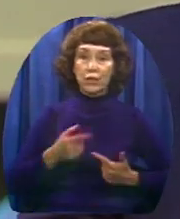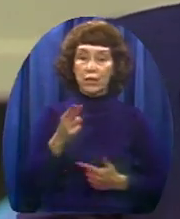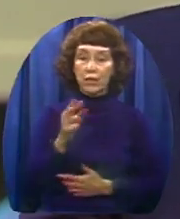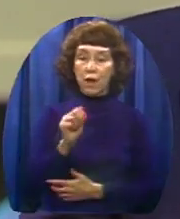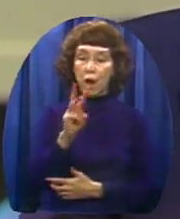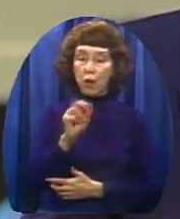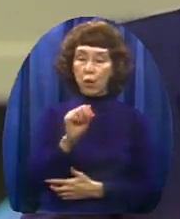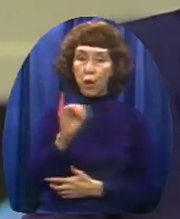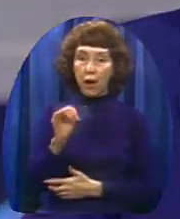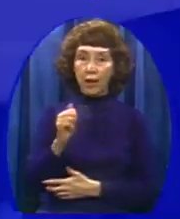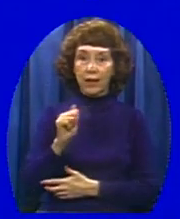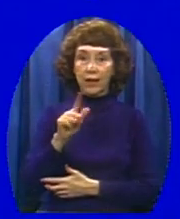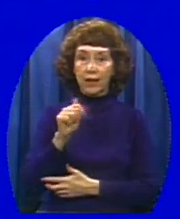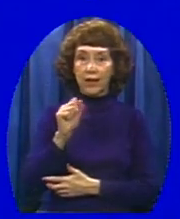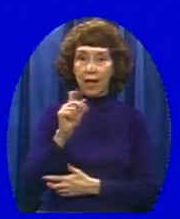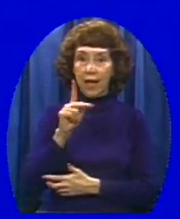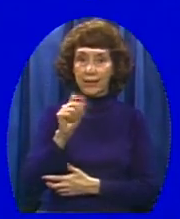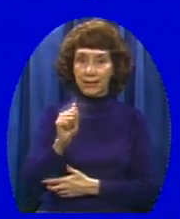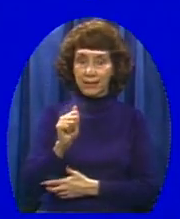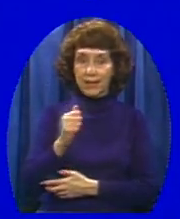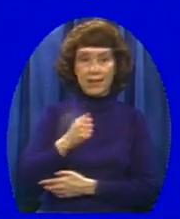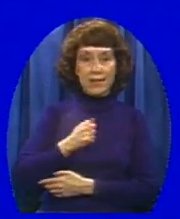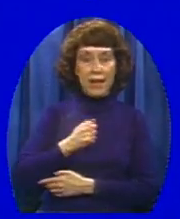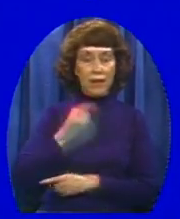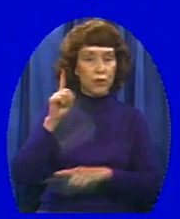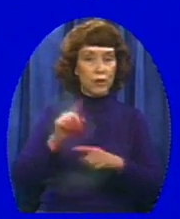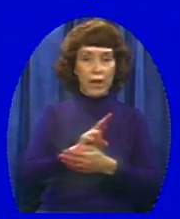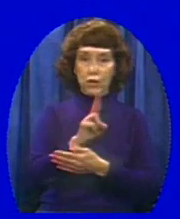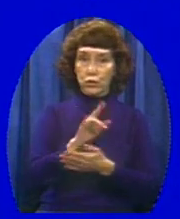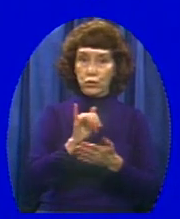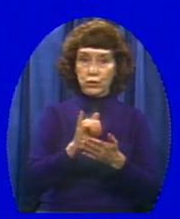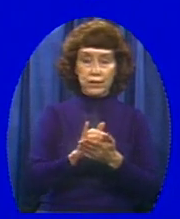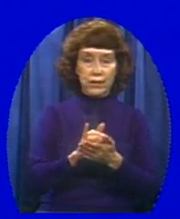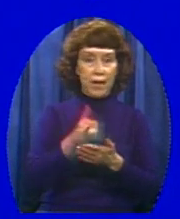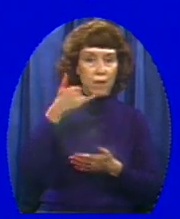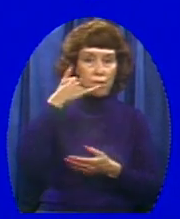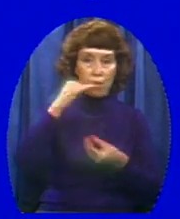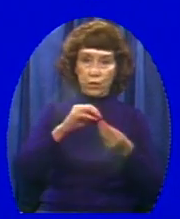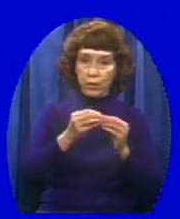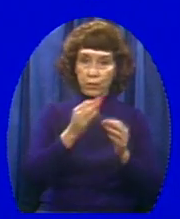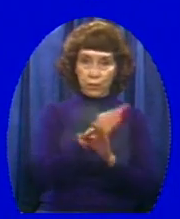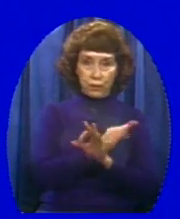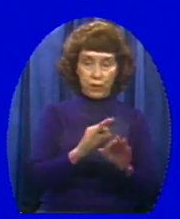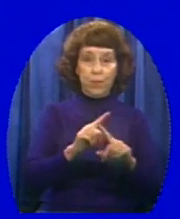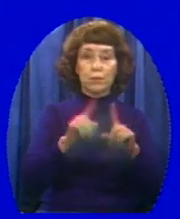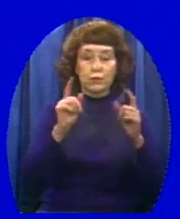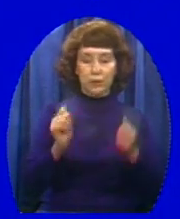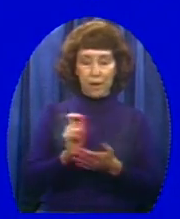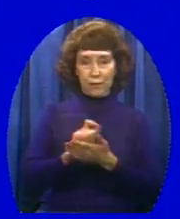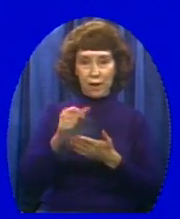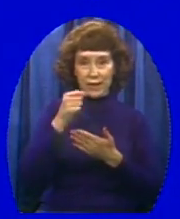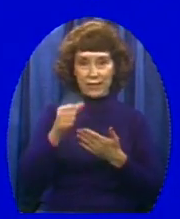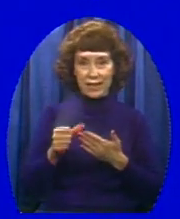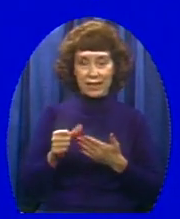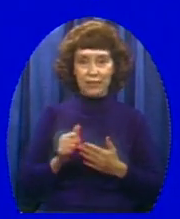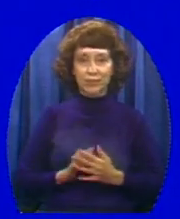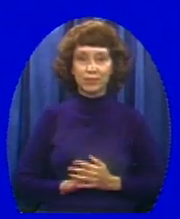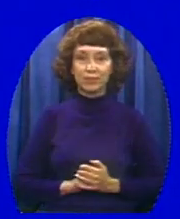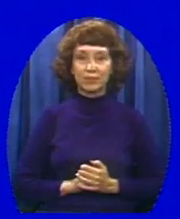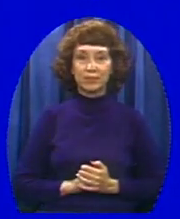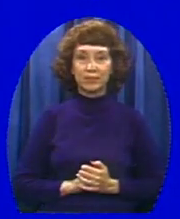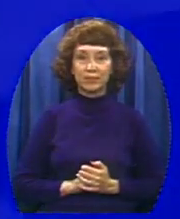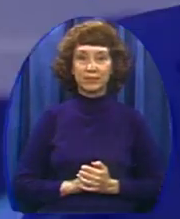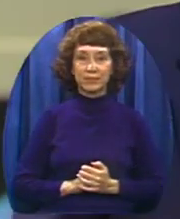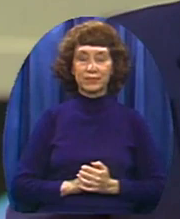phone number won't work. Write to me, Jerry Falwell, Lynchburg, Virginia, and cast your vote. Gordon Luff, want you to come up here real